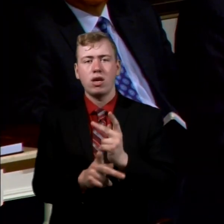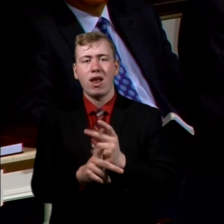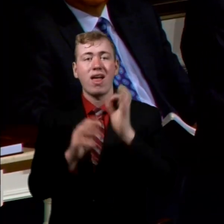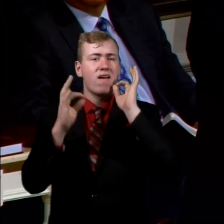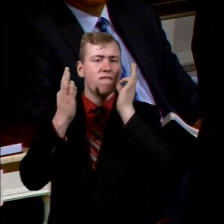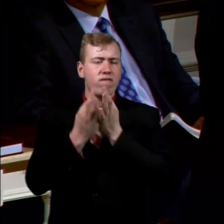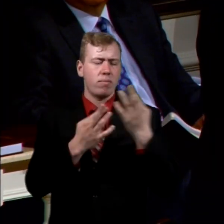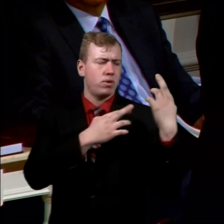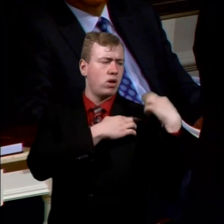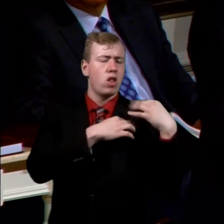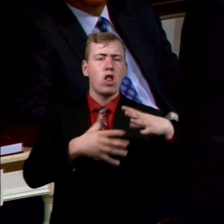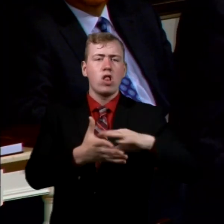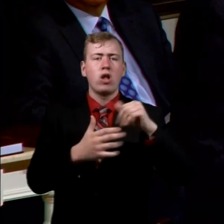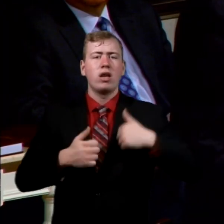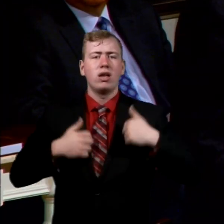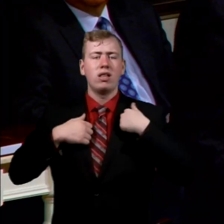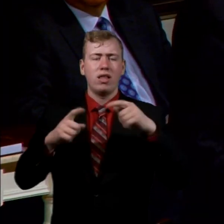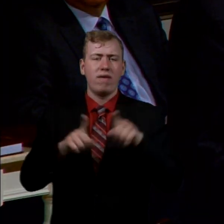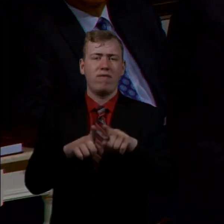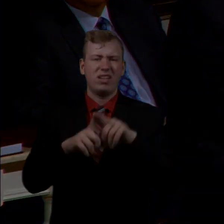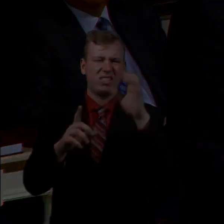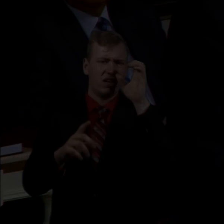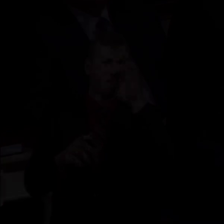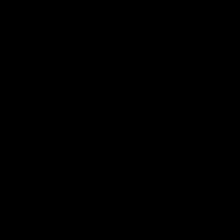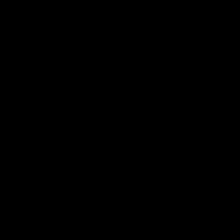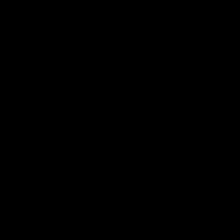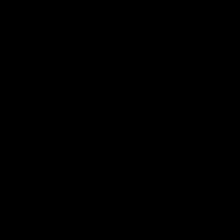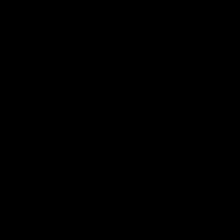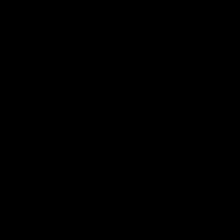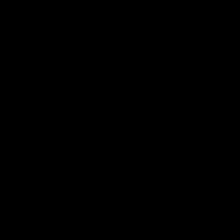and learning to live as a stranger in difficult seasons of our life.